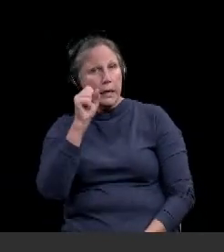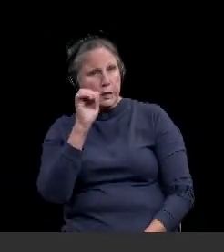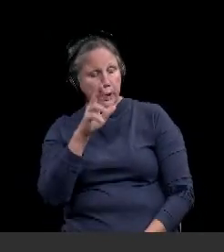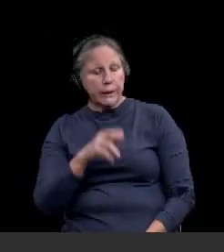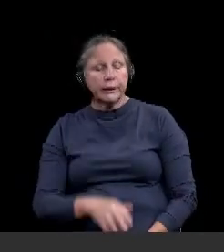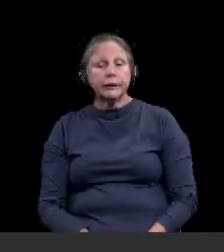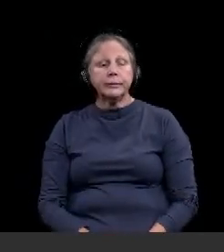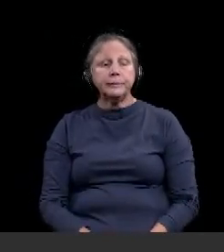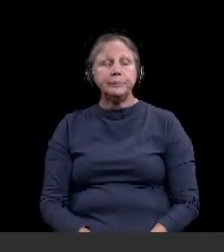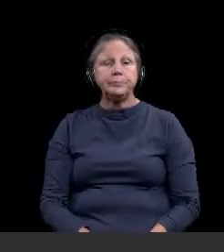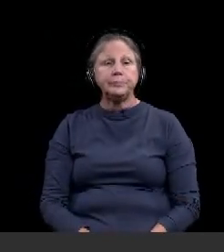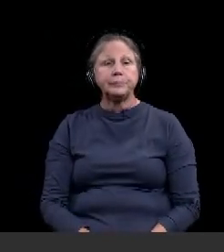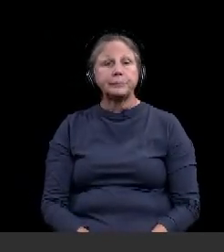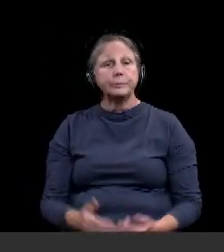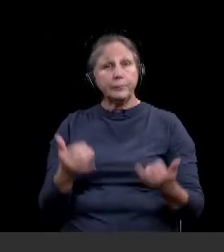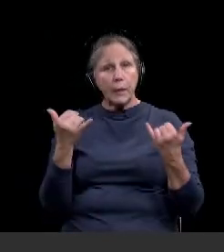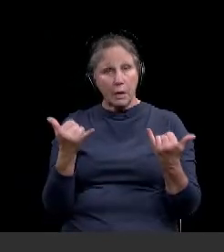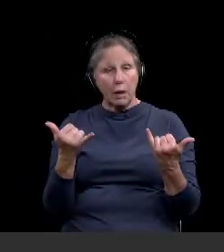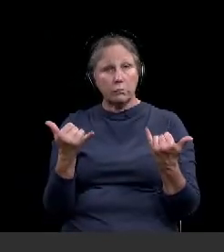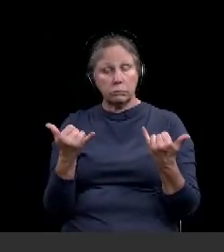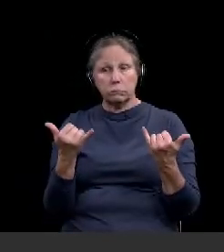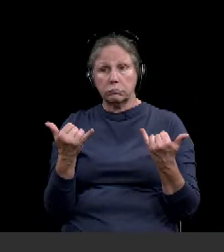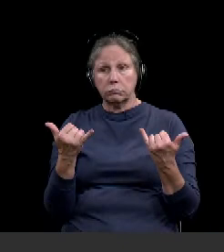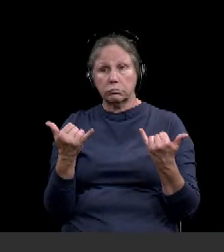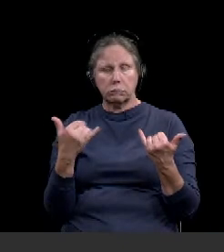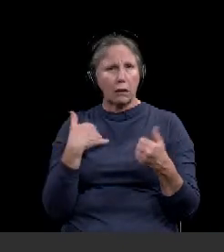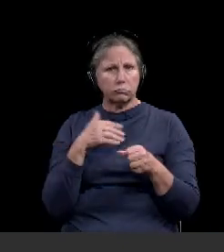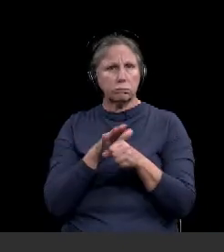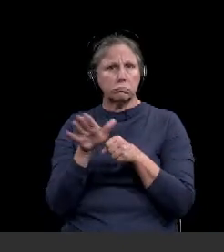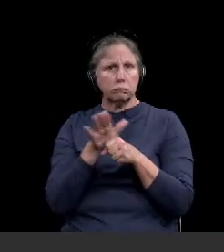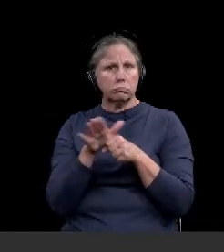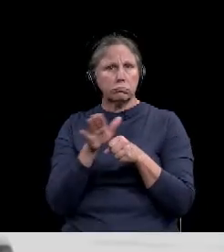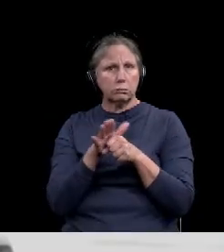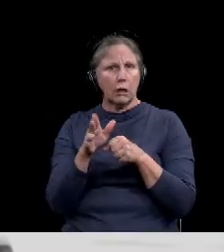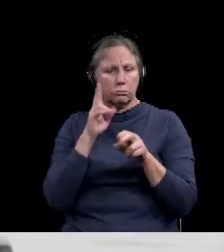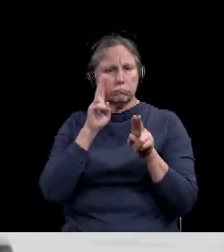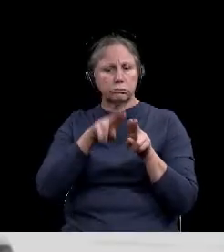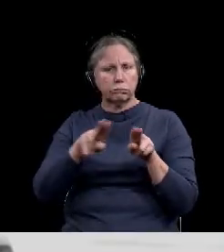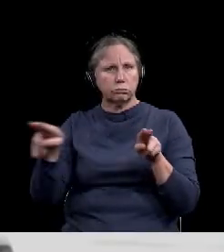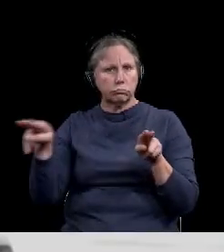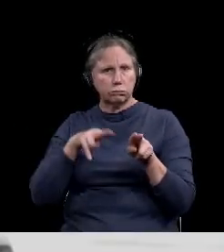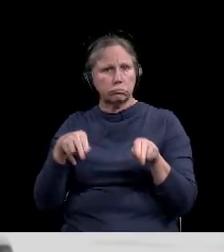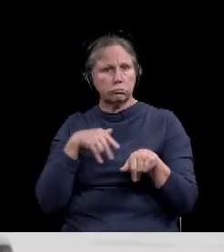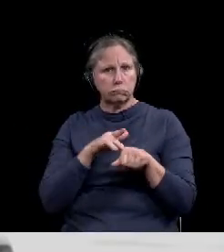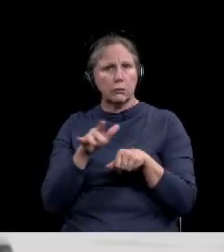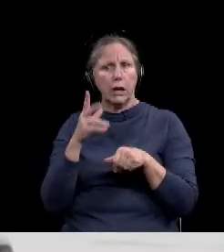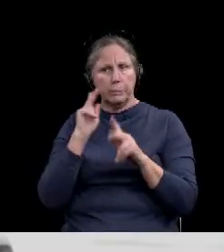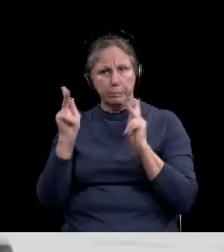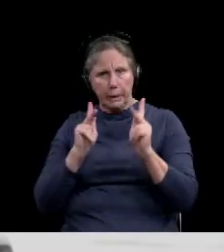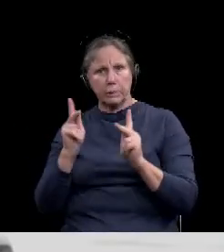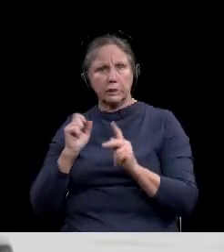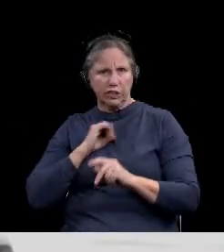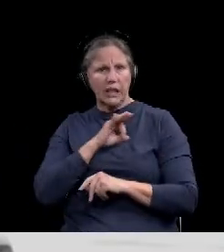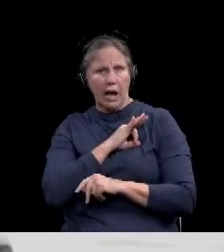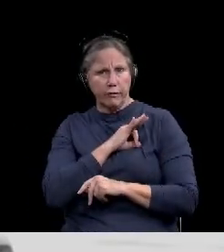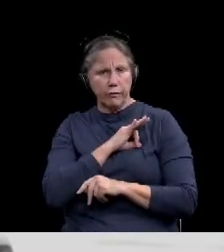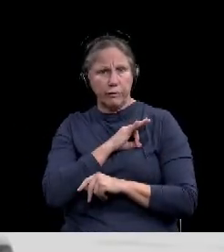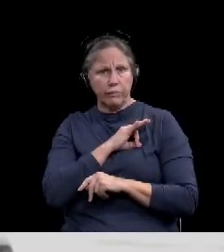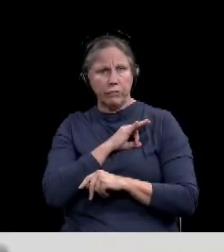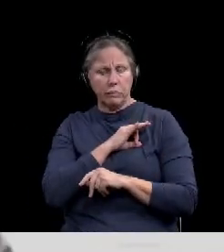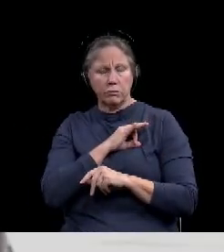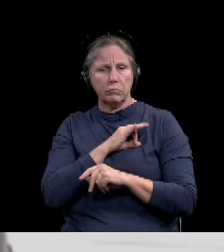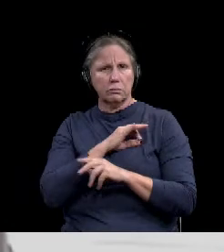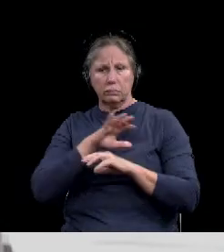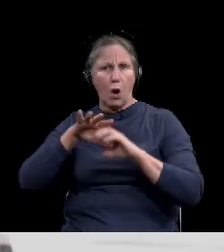um, at the present time, we certainly have, um, more than adequate, uh, beds, um, and nursing staff, um, staff across the house